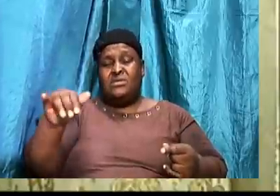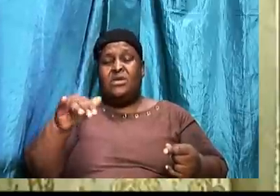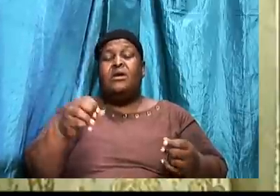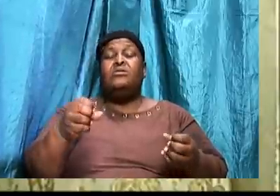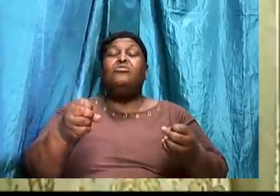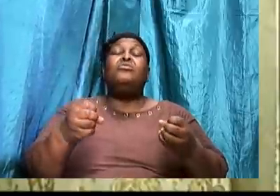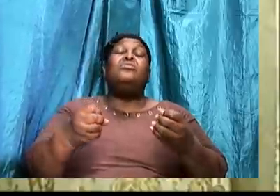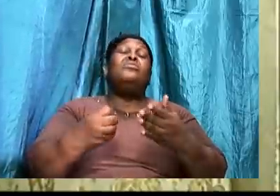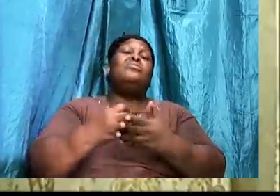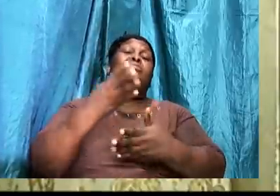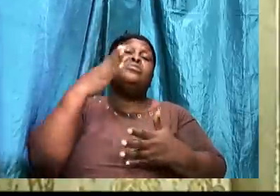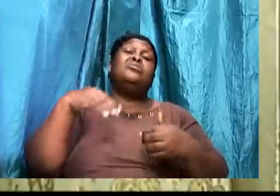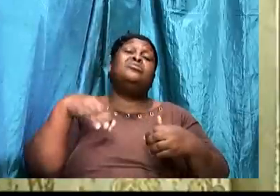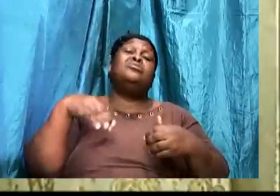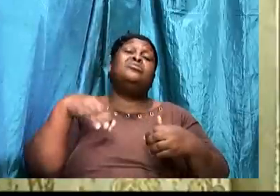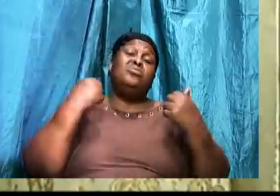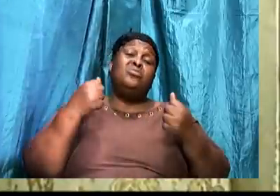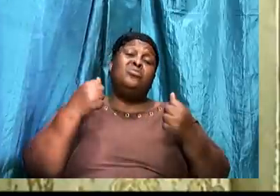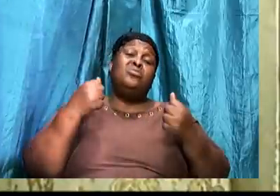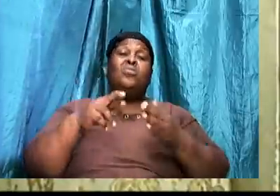he had. Because he had great possession.